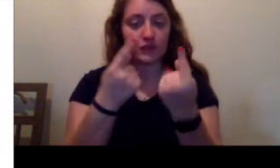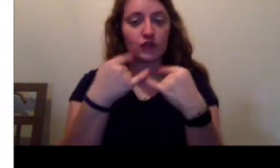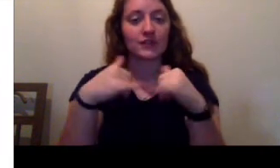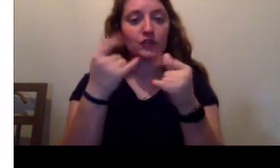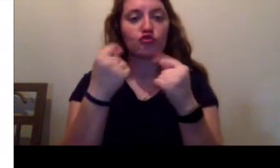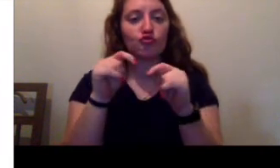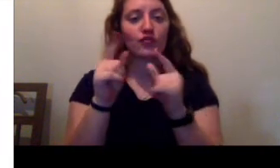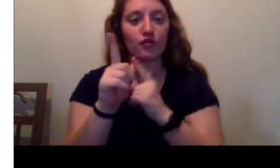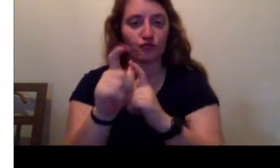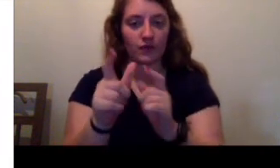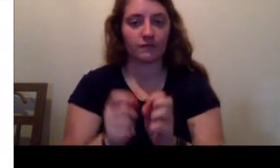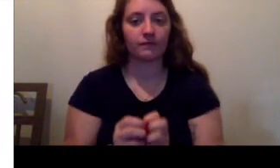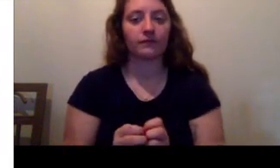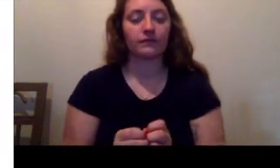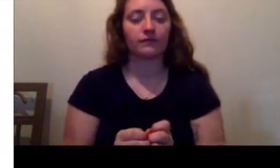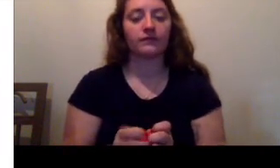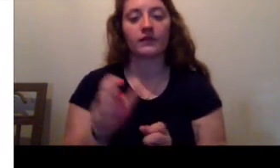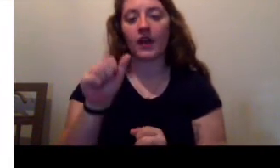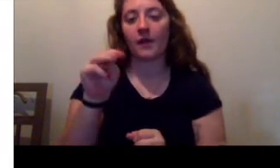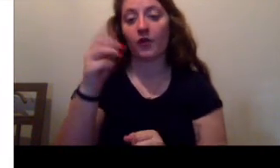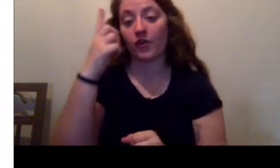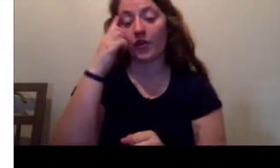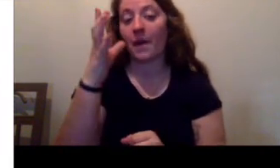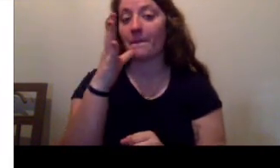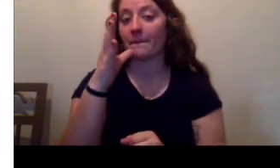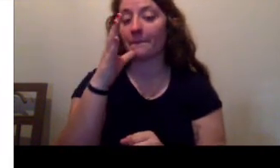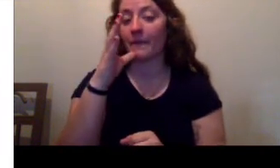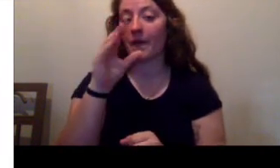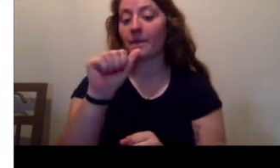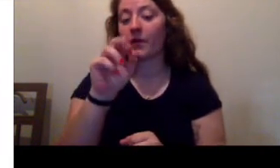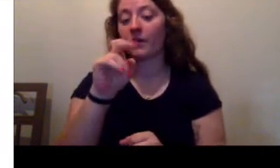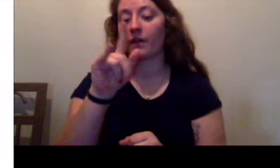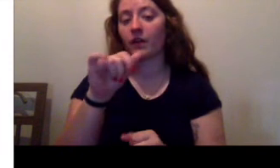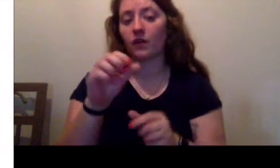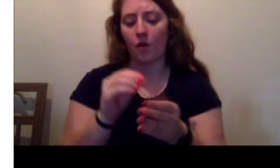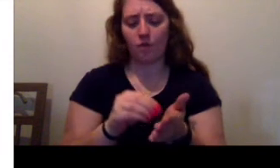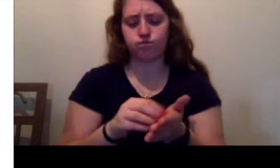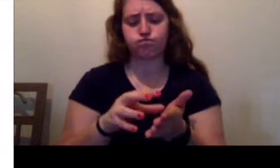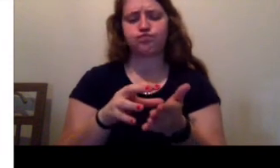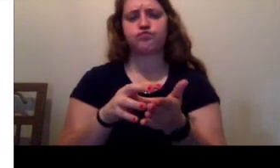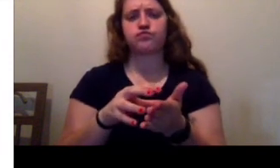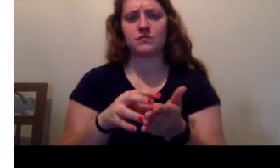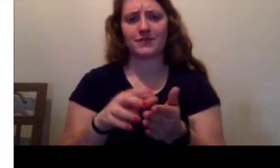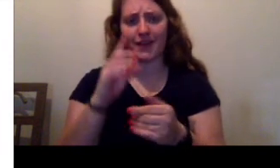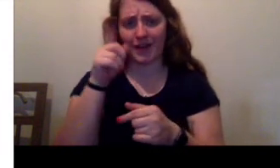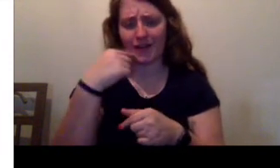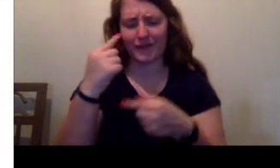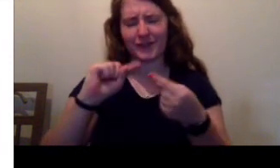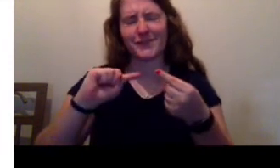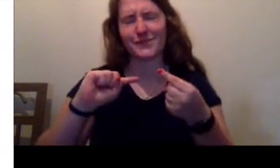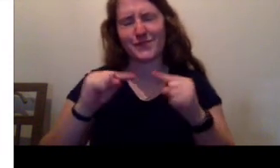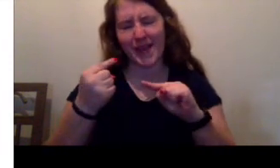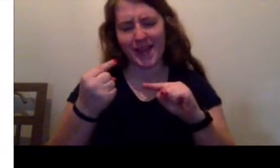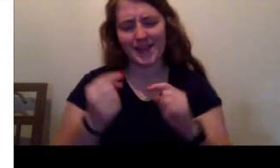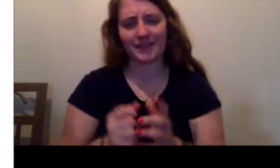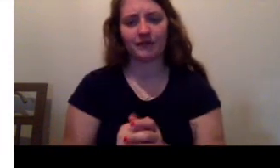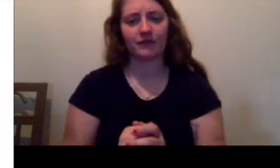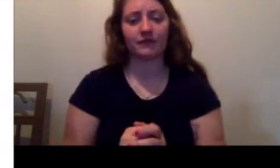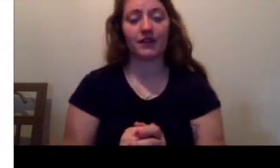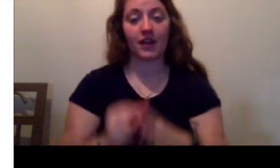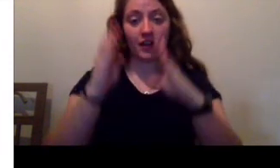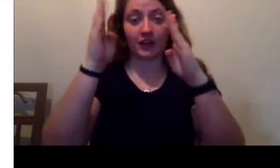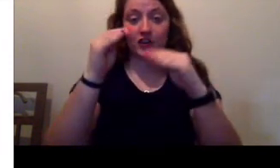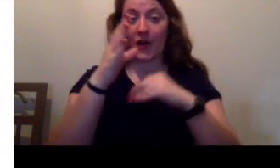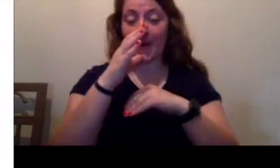run. Anne-Marie thought of Mama, her ankles so swollen and her face so pained. She hoped